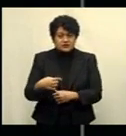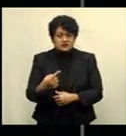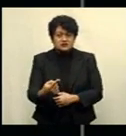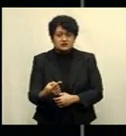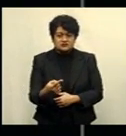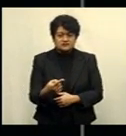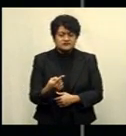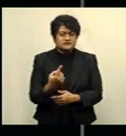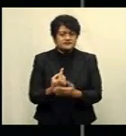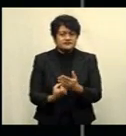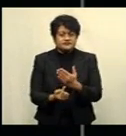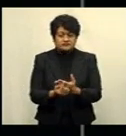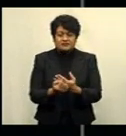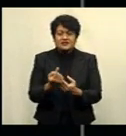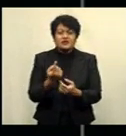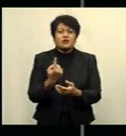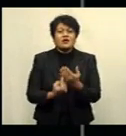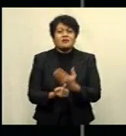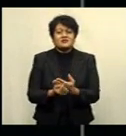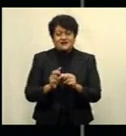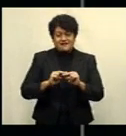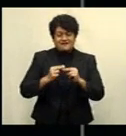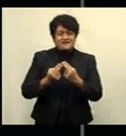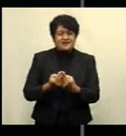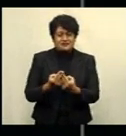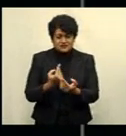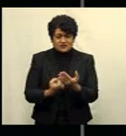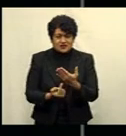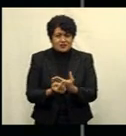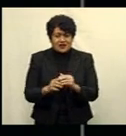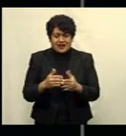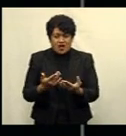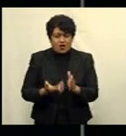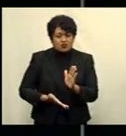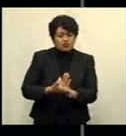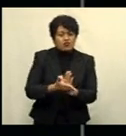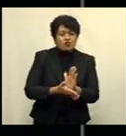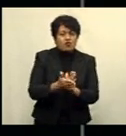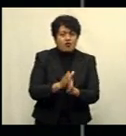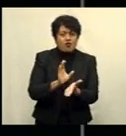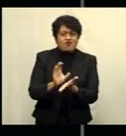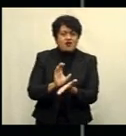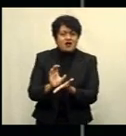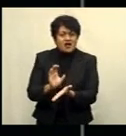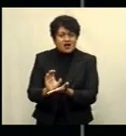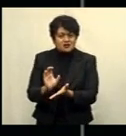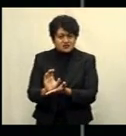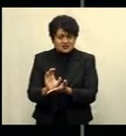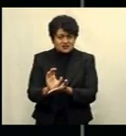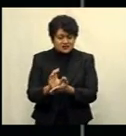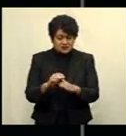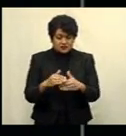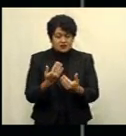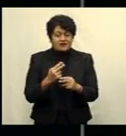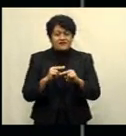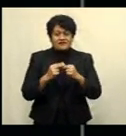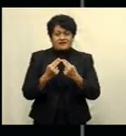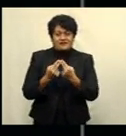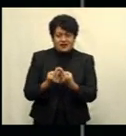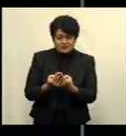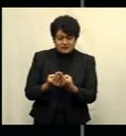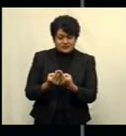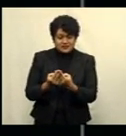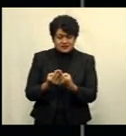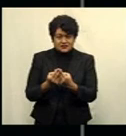take its toll on families, couples are turning to counseling for help. The Reproductive and Family Health Association of Fiji